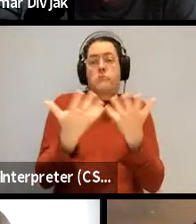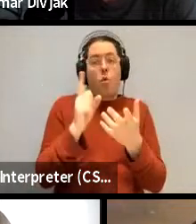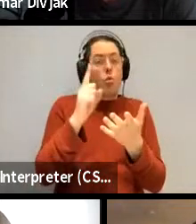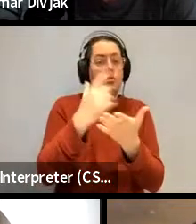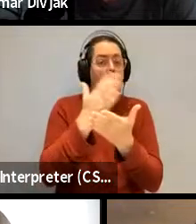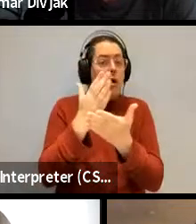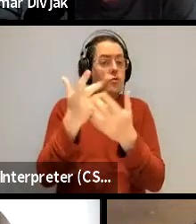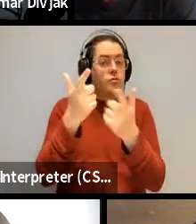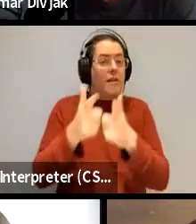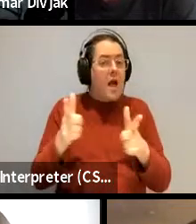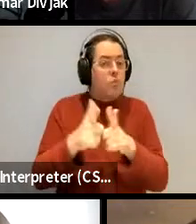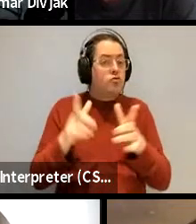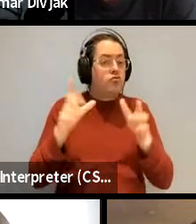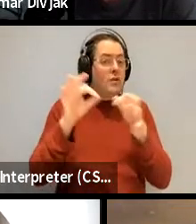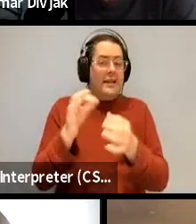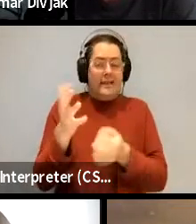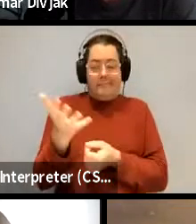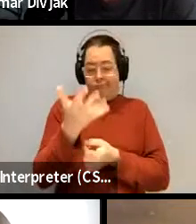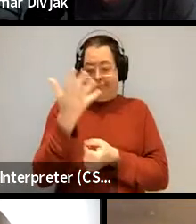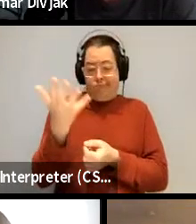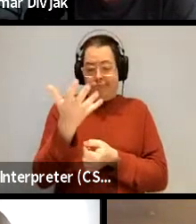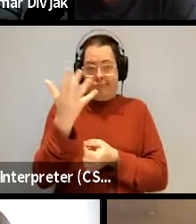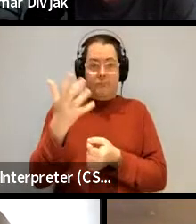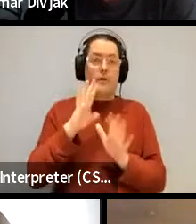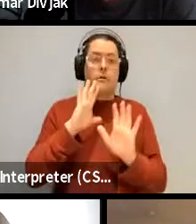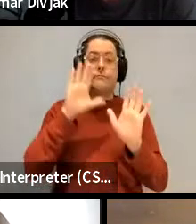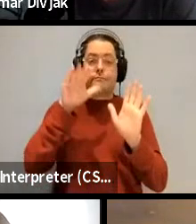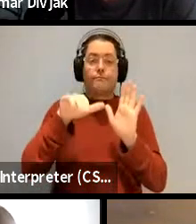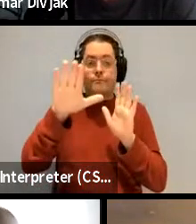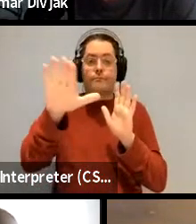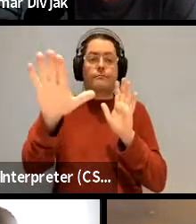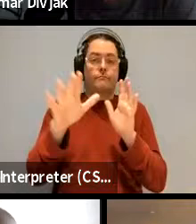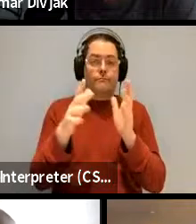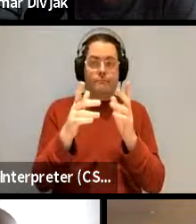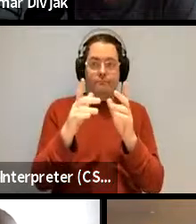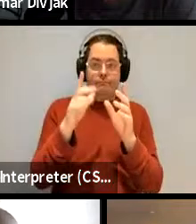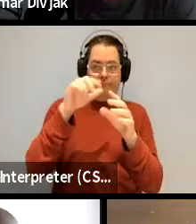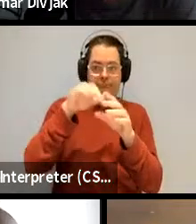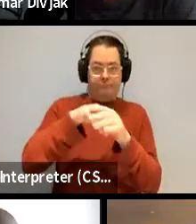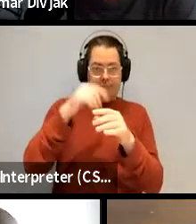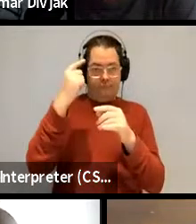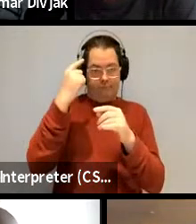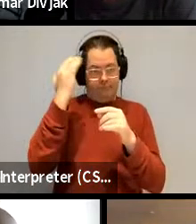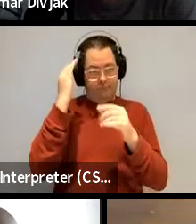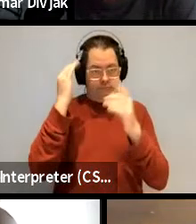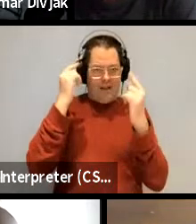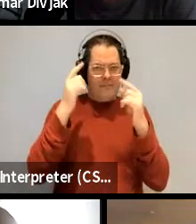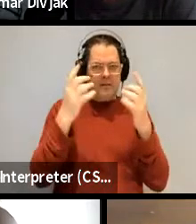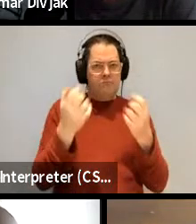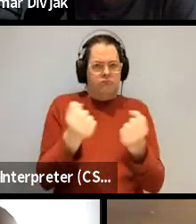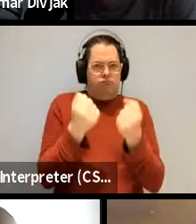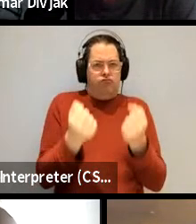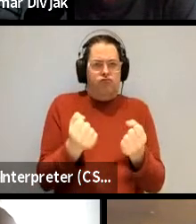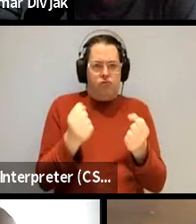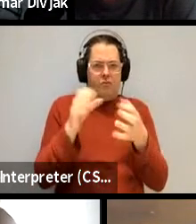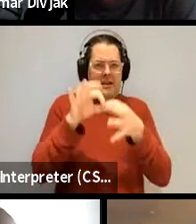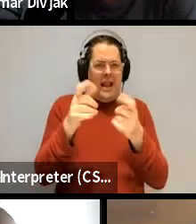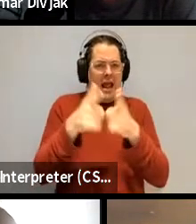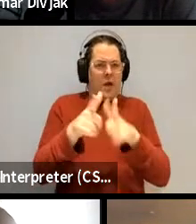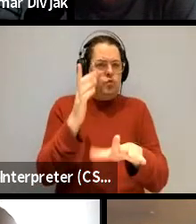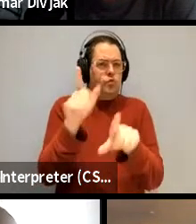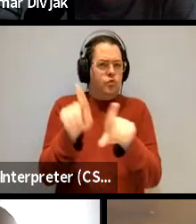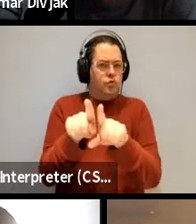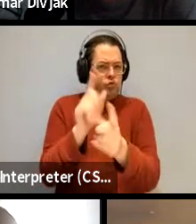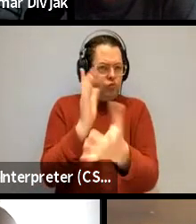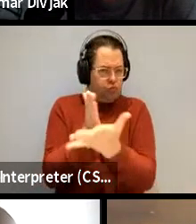uh of um uh intonation and prosody are in there and i think there's there are lots in there probably but i i mean so